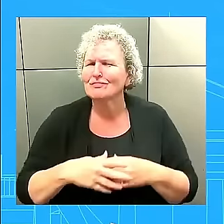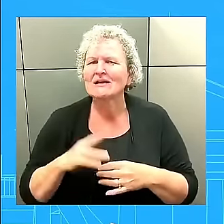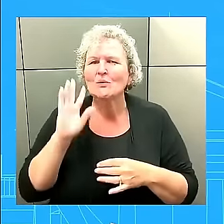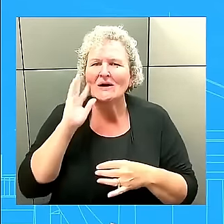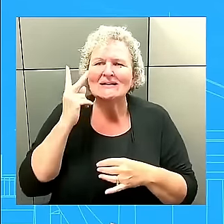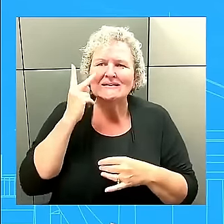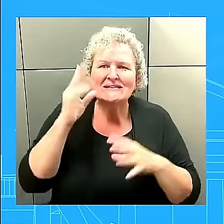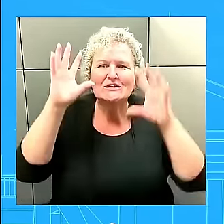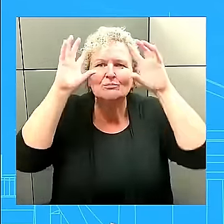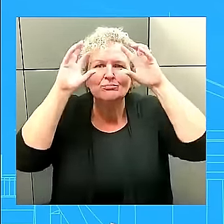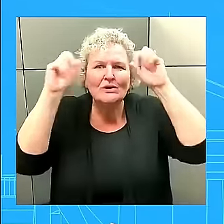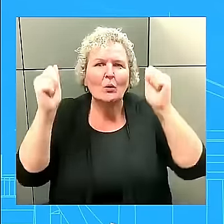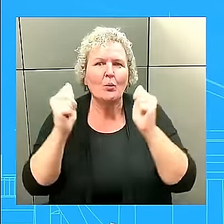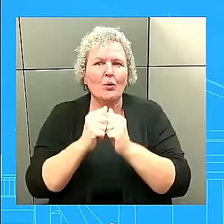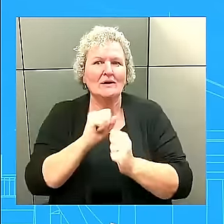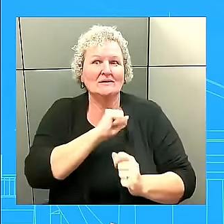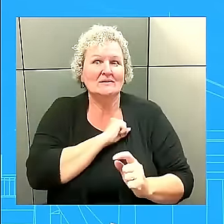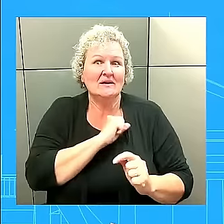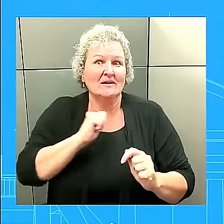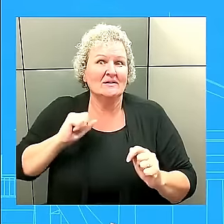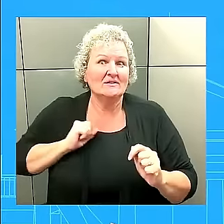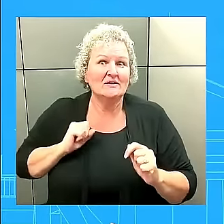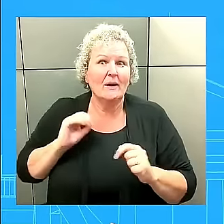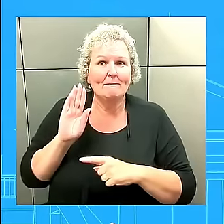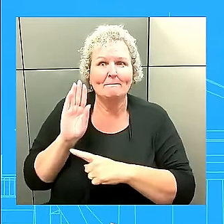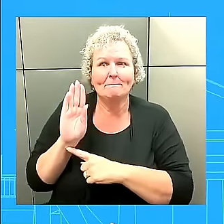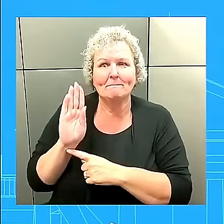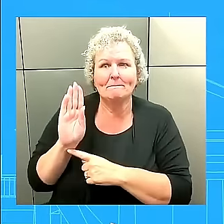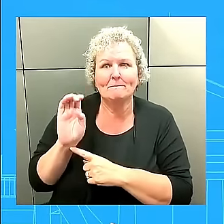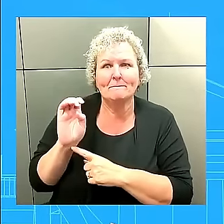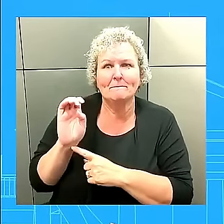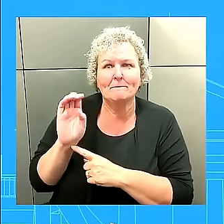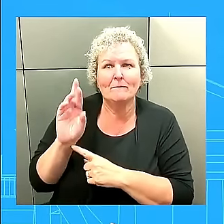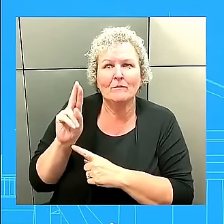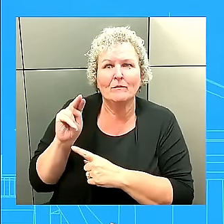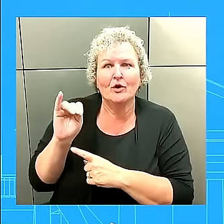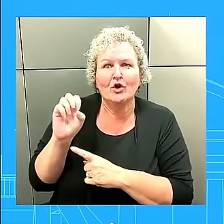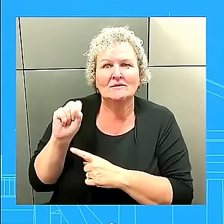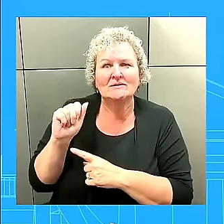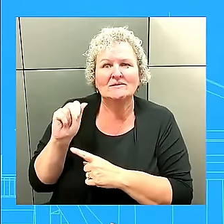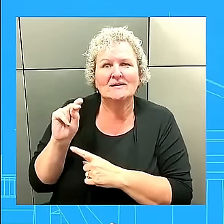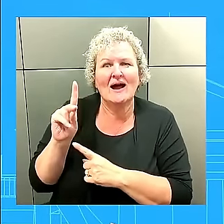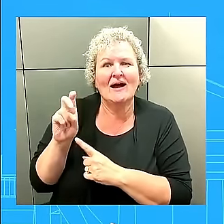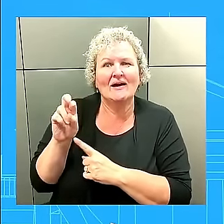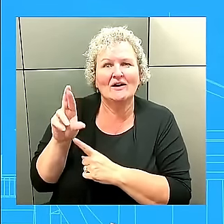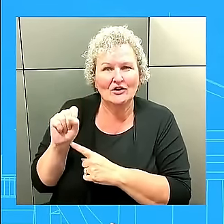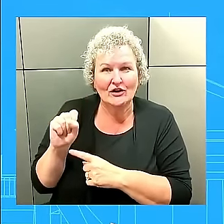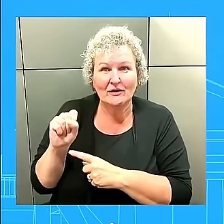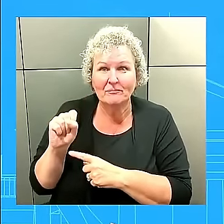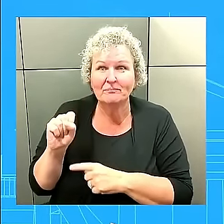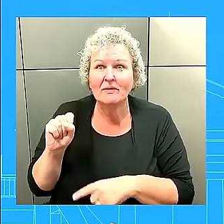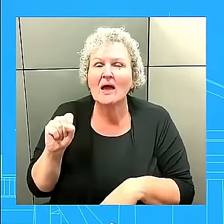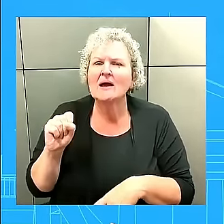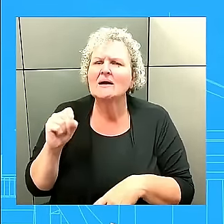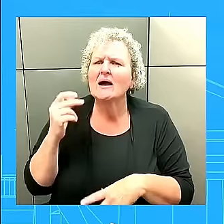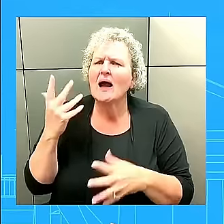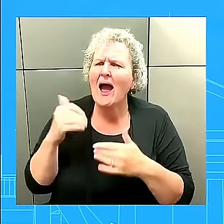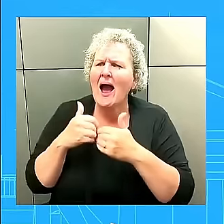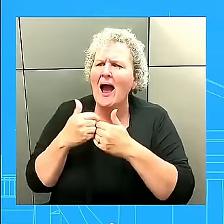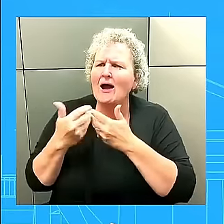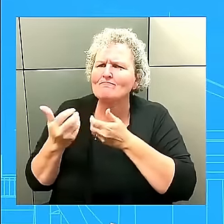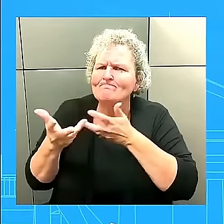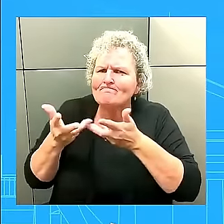Hampshire, answering and let and laying out, what the, what the inflation reduction act has been able to do, saving people a billion